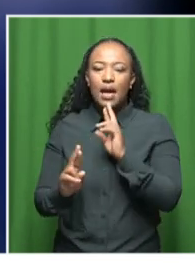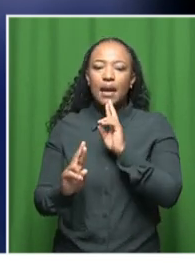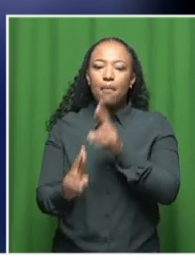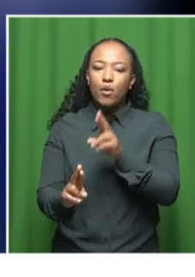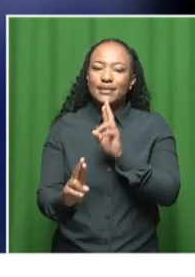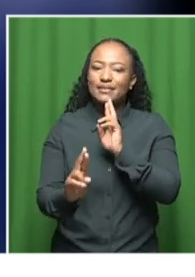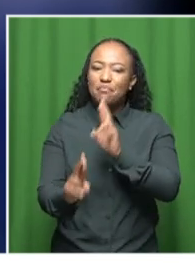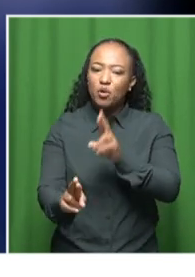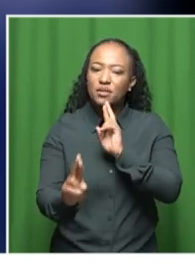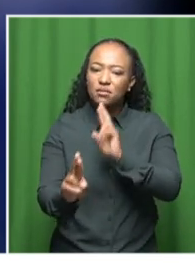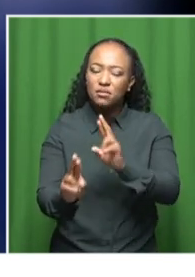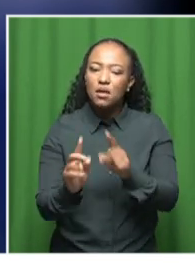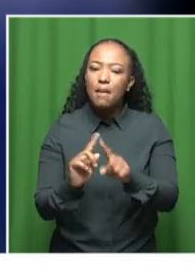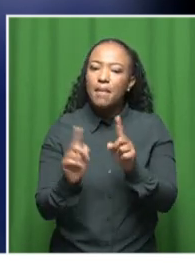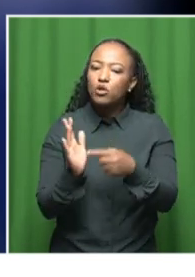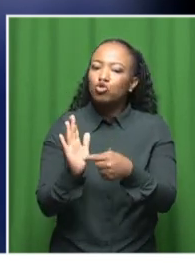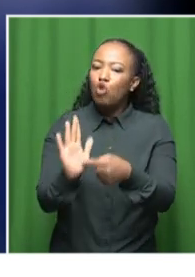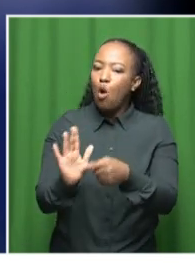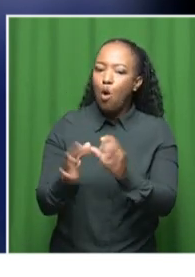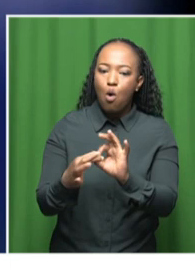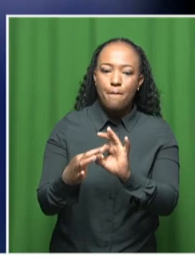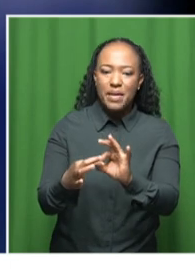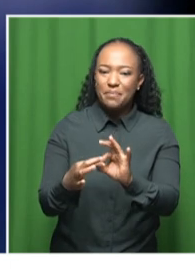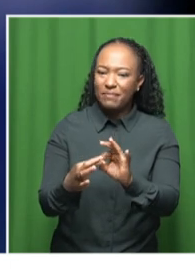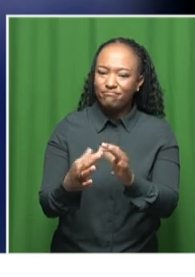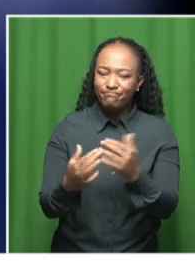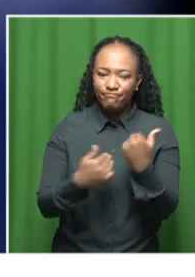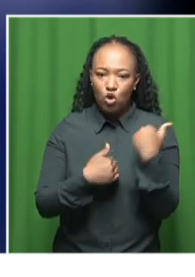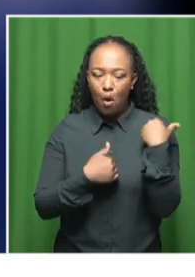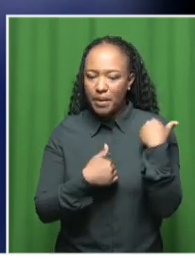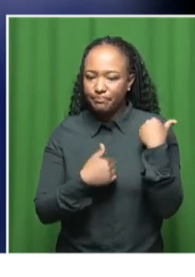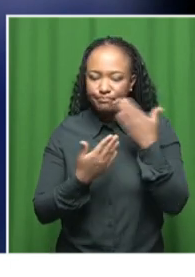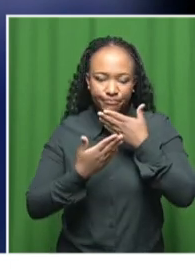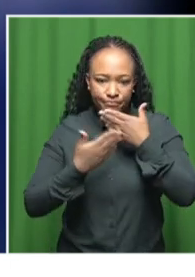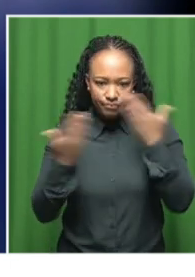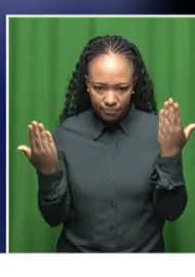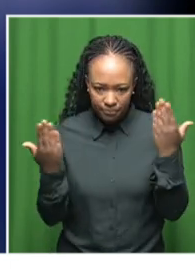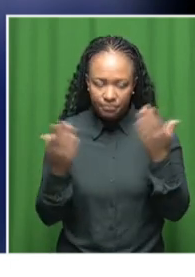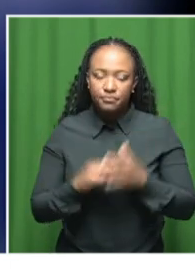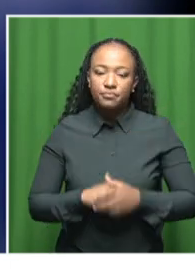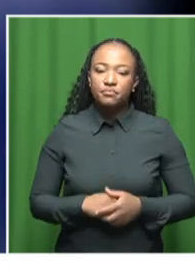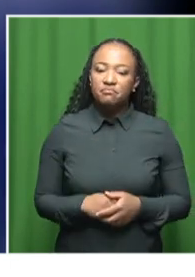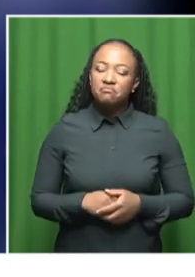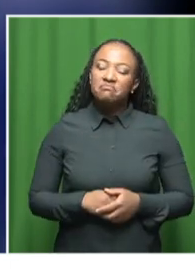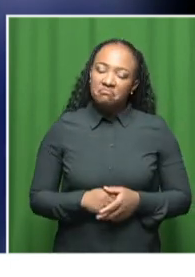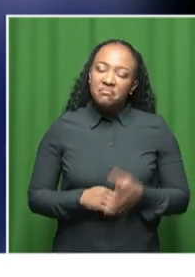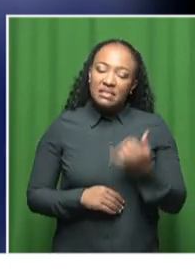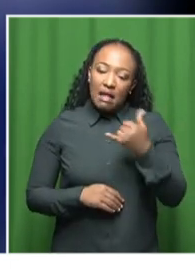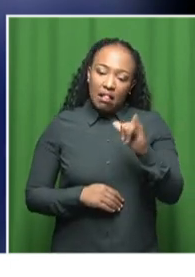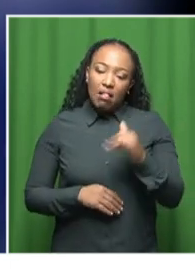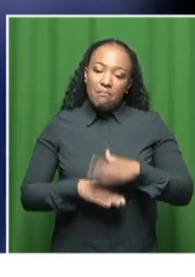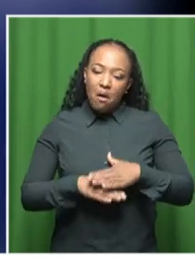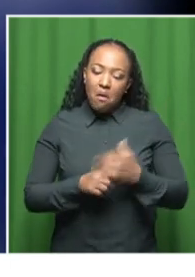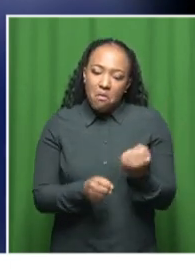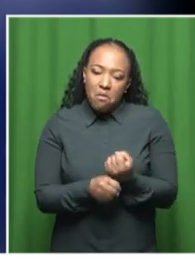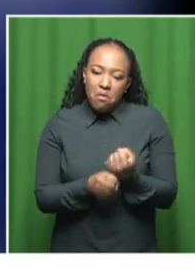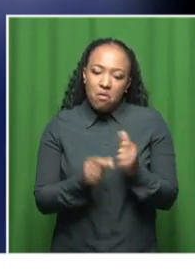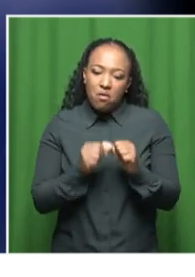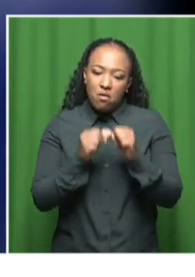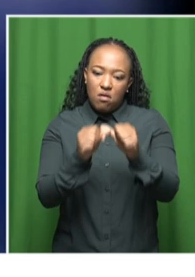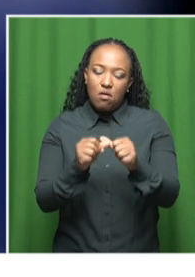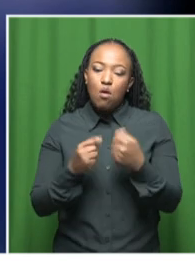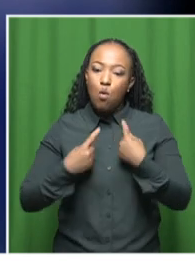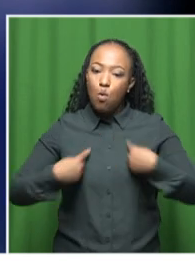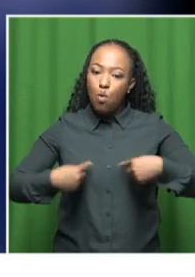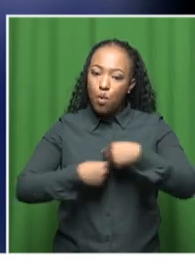and not showing commitment and accountability in a way. So, yeah, we still have a long way to go. I think as civil society